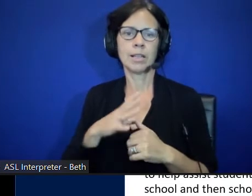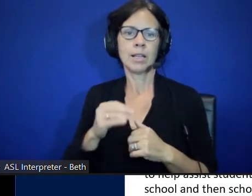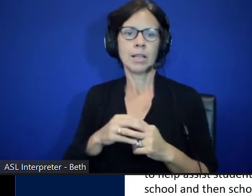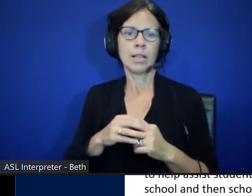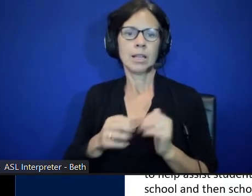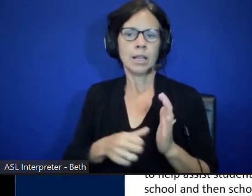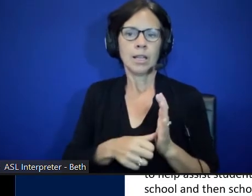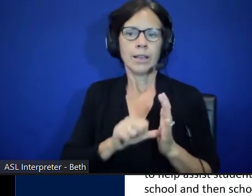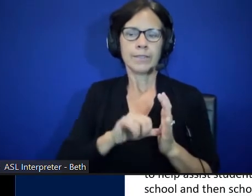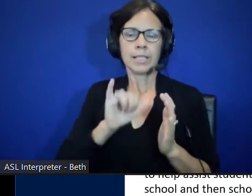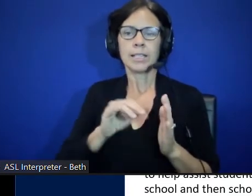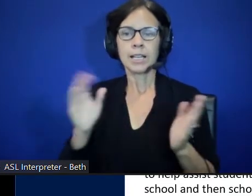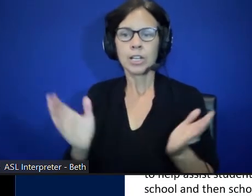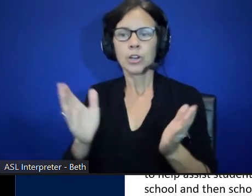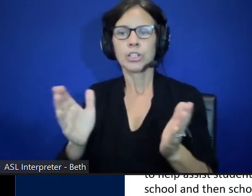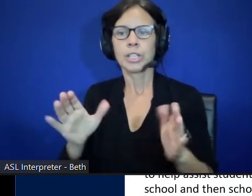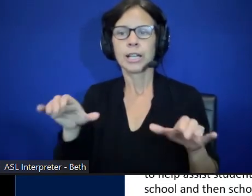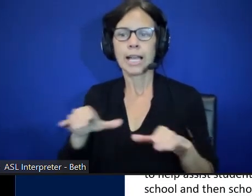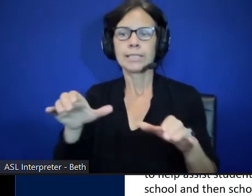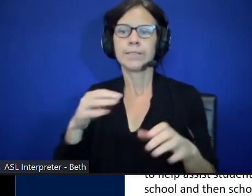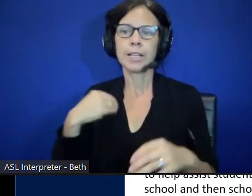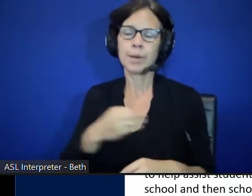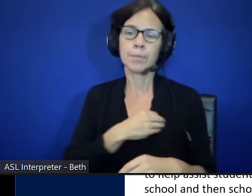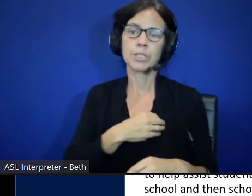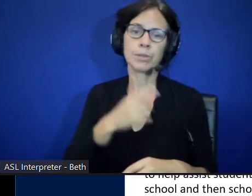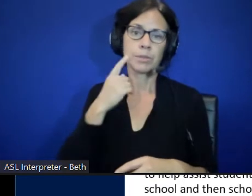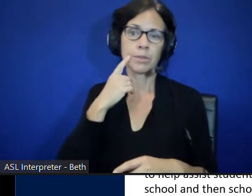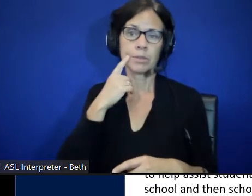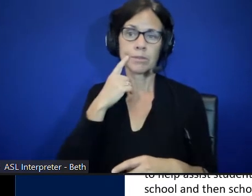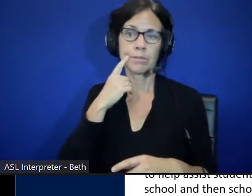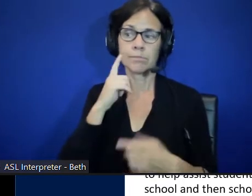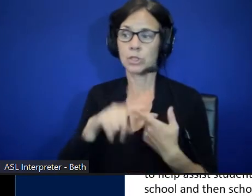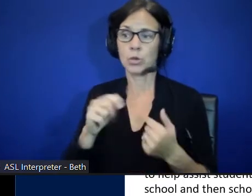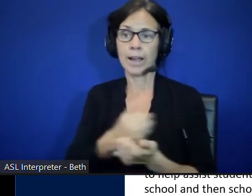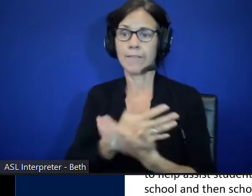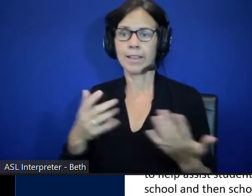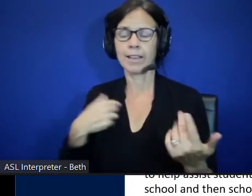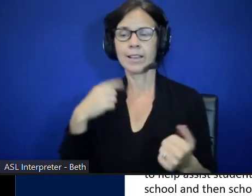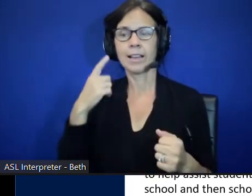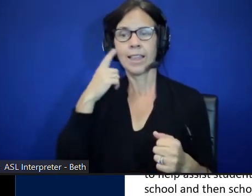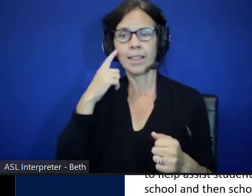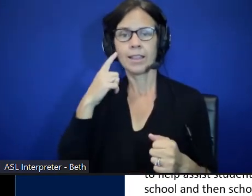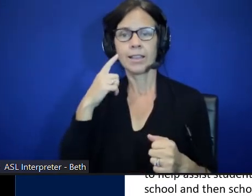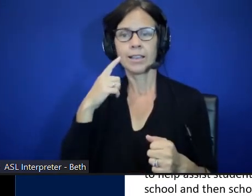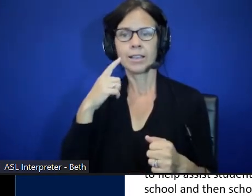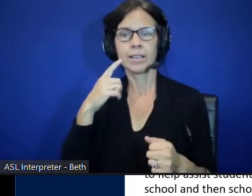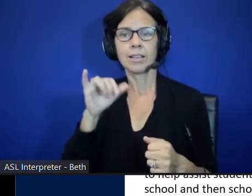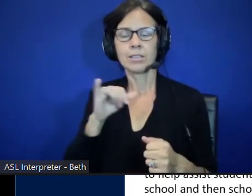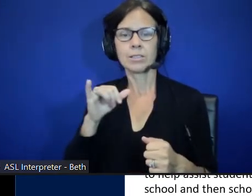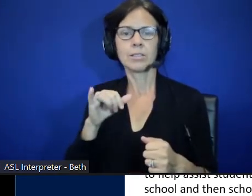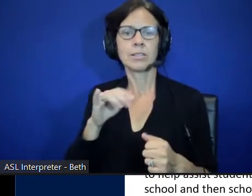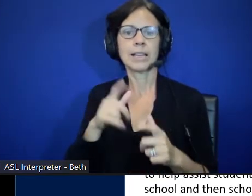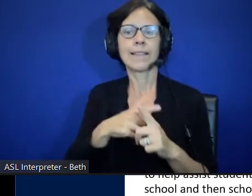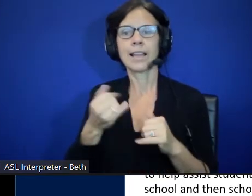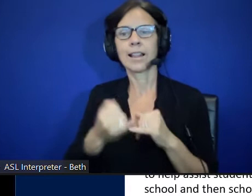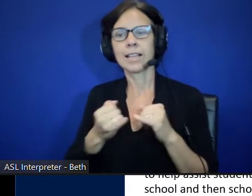encouraging activity memberships to everything. I think that one way. And the last one is, and I